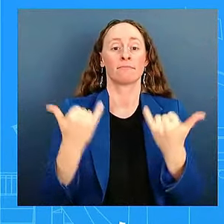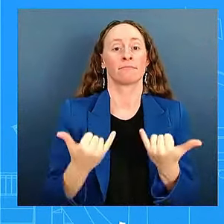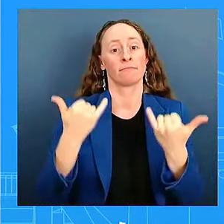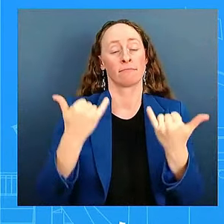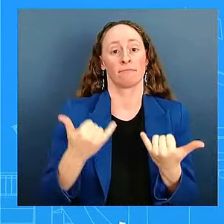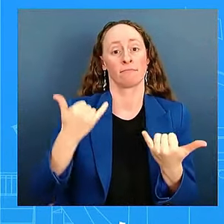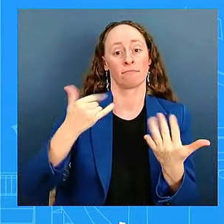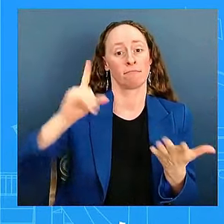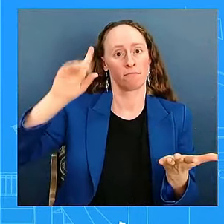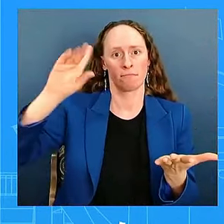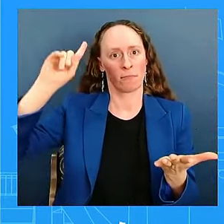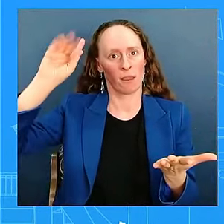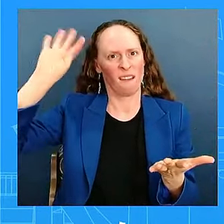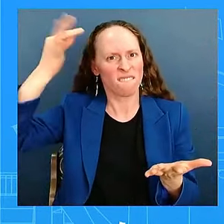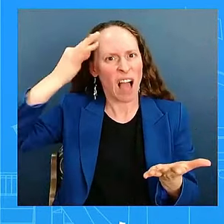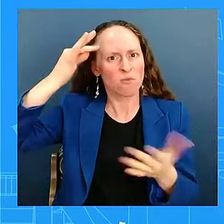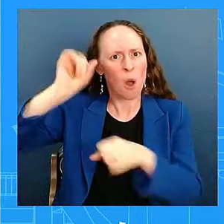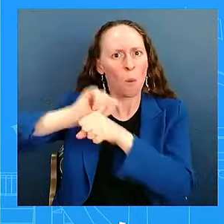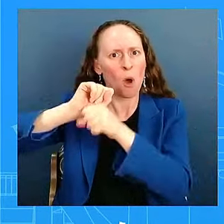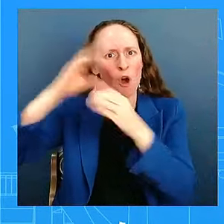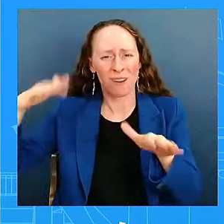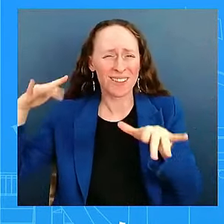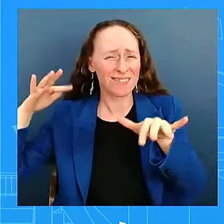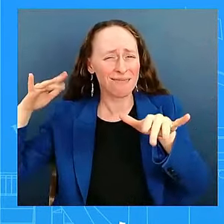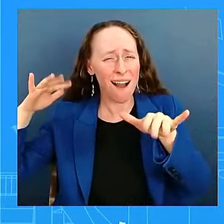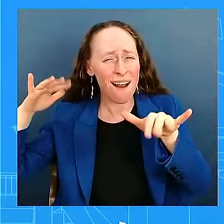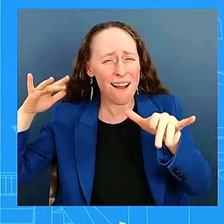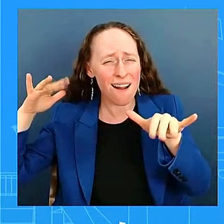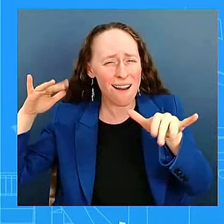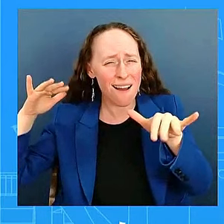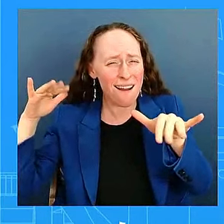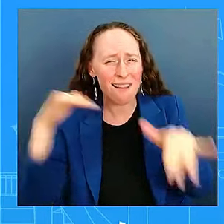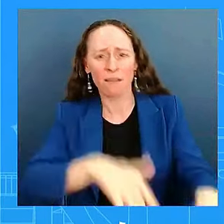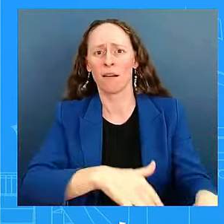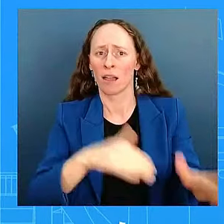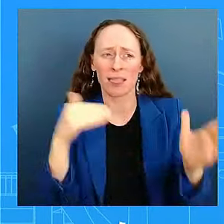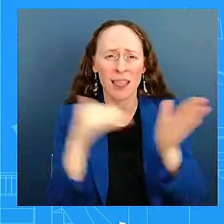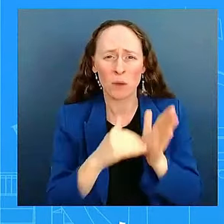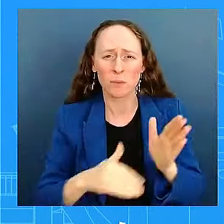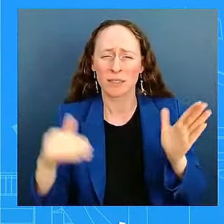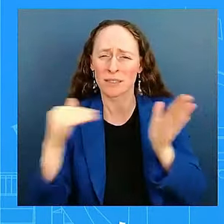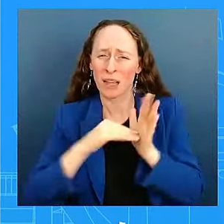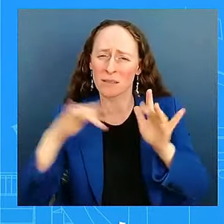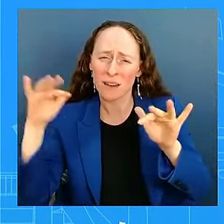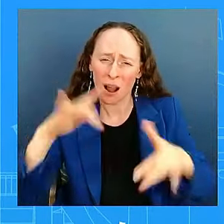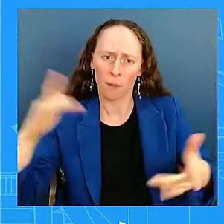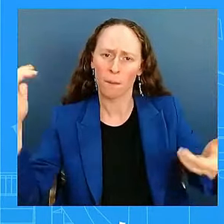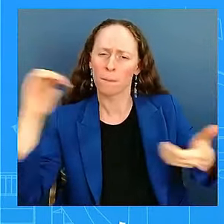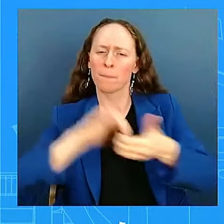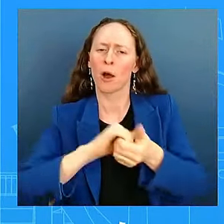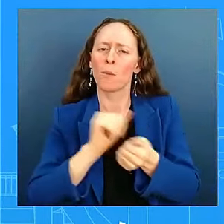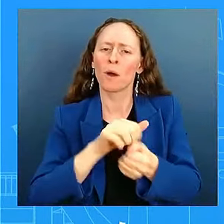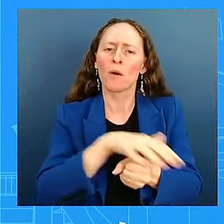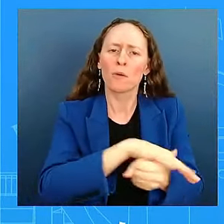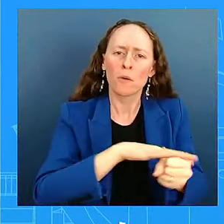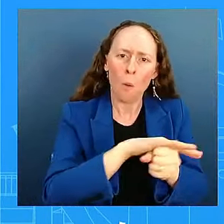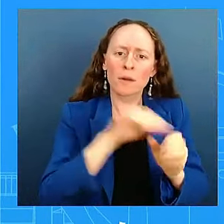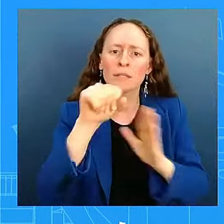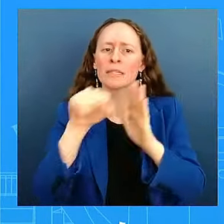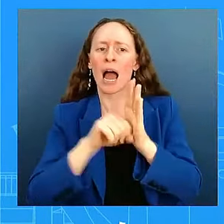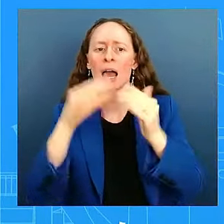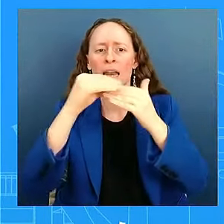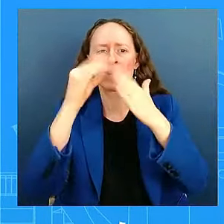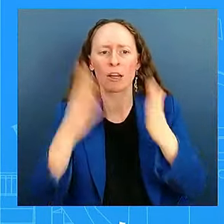in supporting state-led Hurricane Helene response efforts across the six affected states, including over 1,200